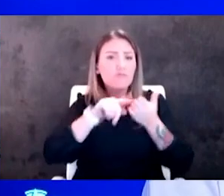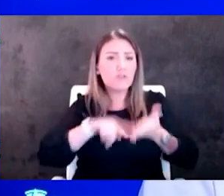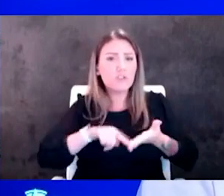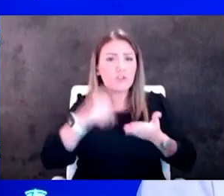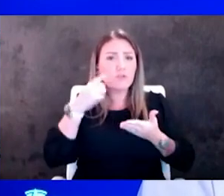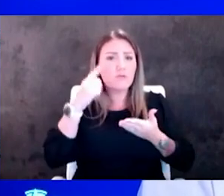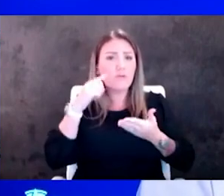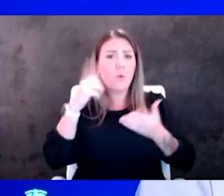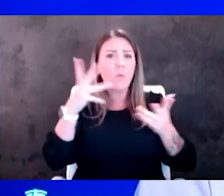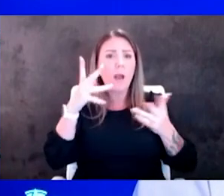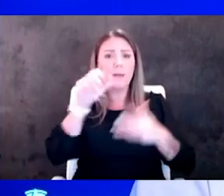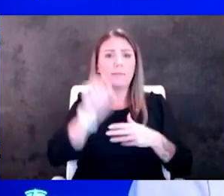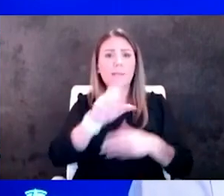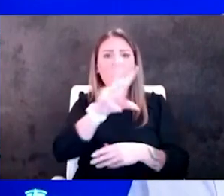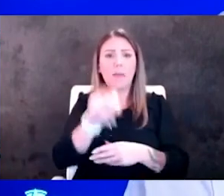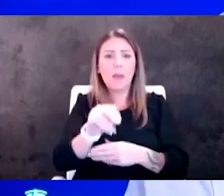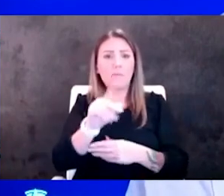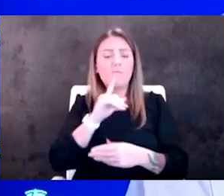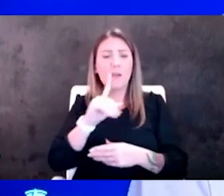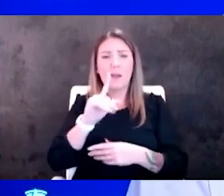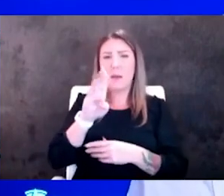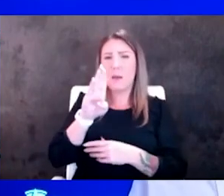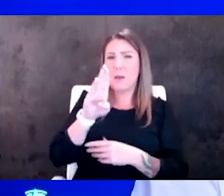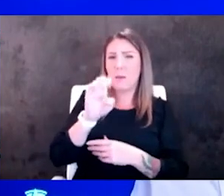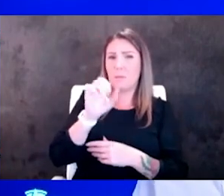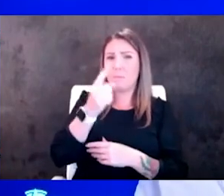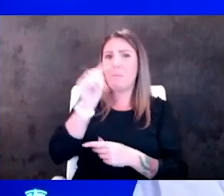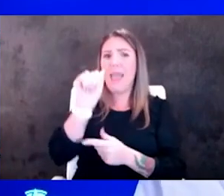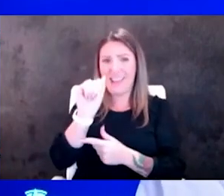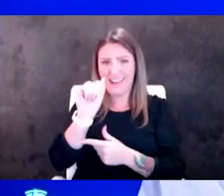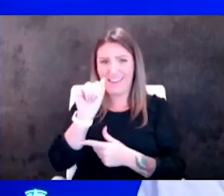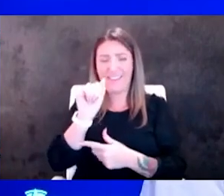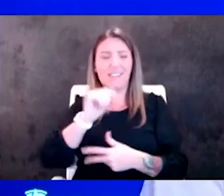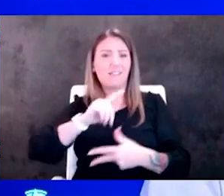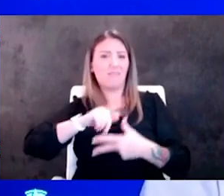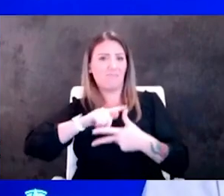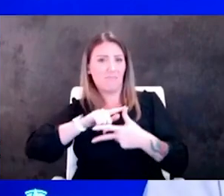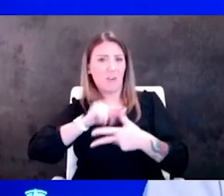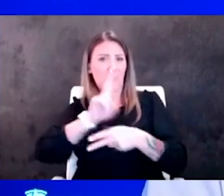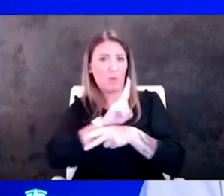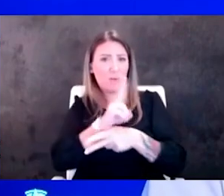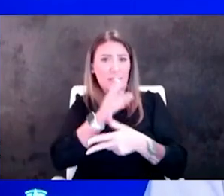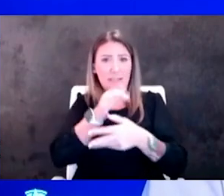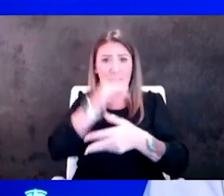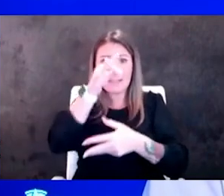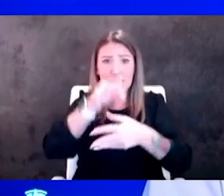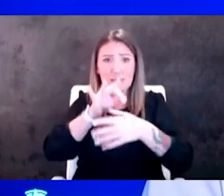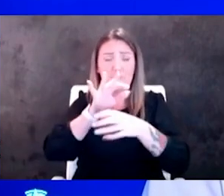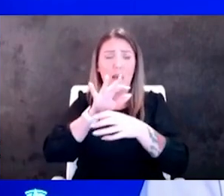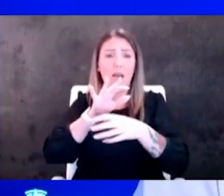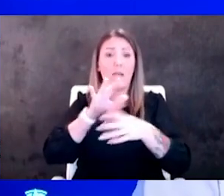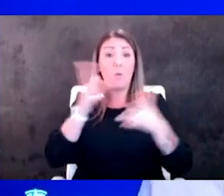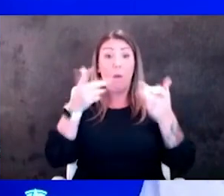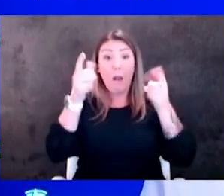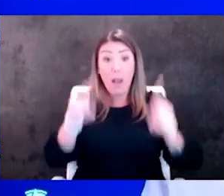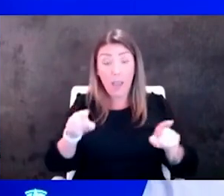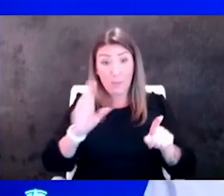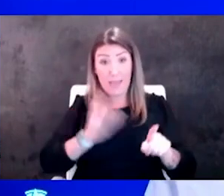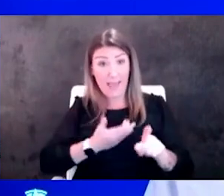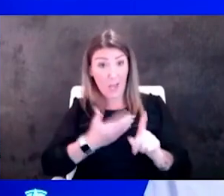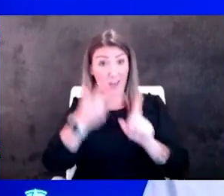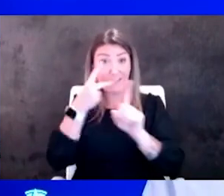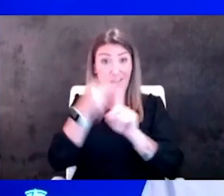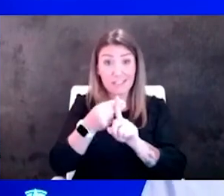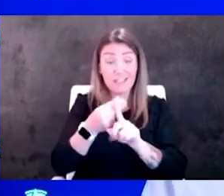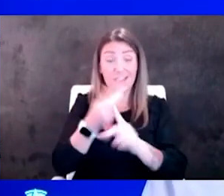south african i think is that beta yeah so using a spike for that but what it turned out is our vaccines both the